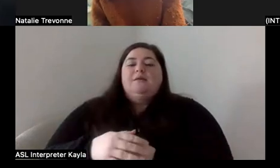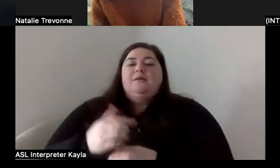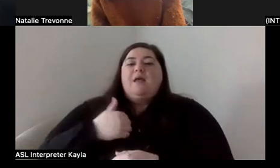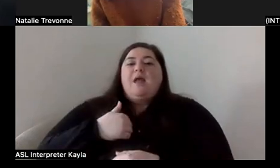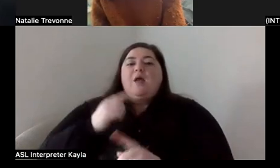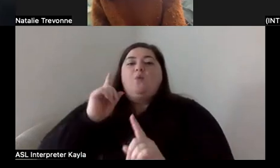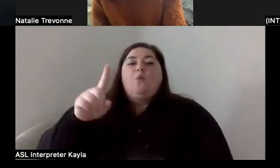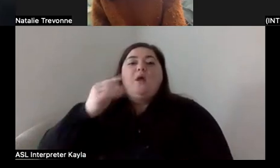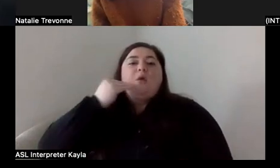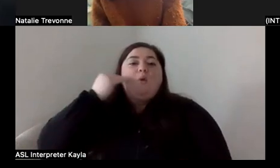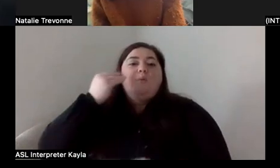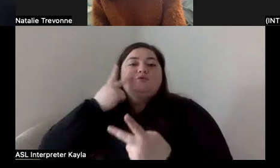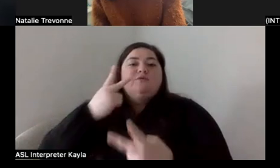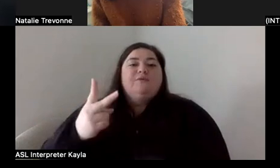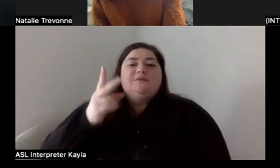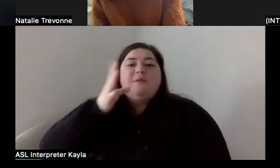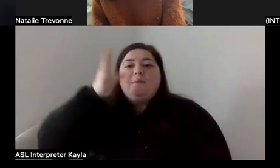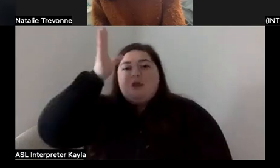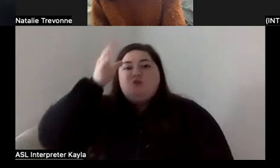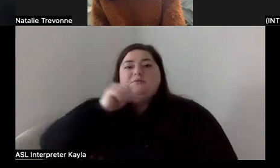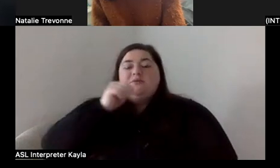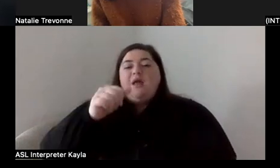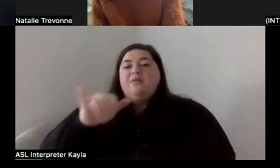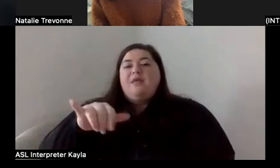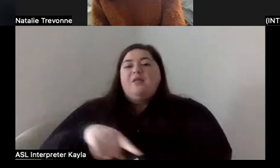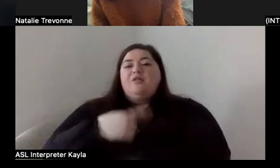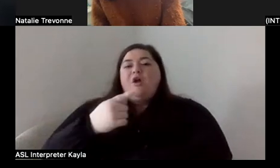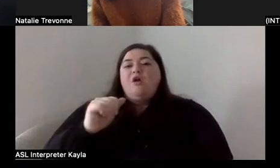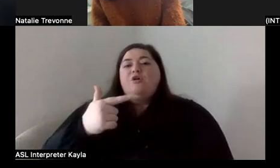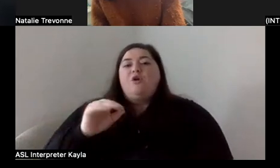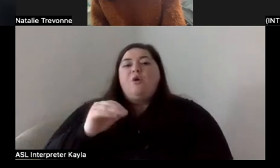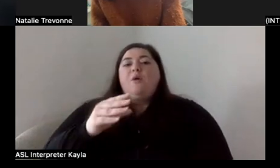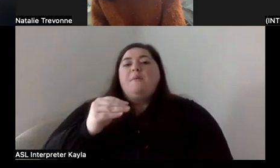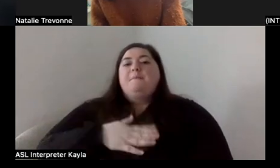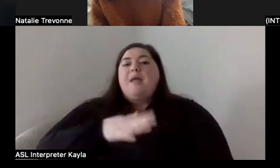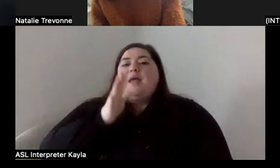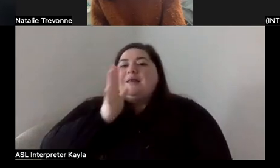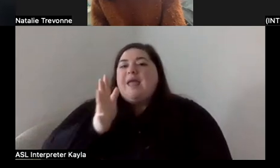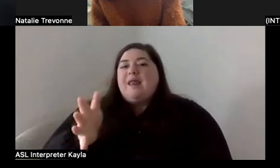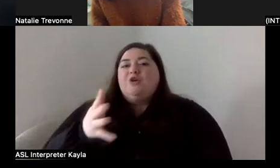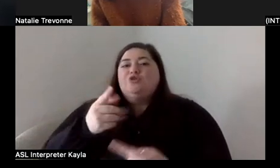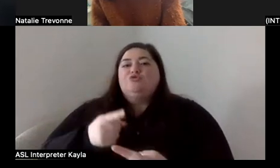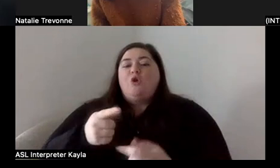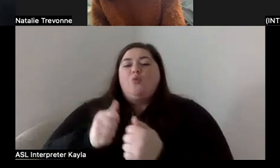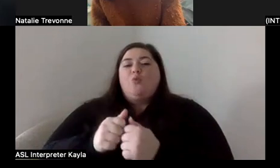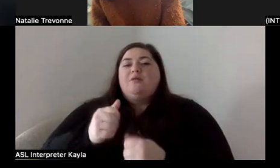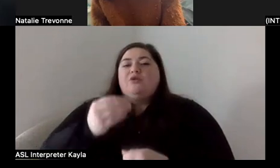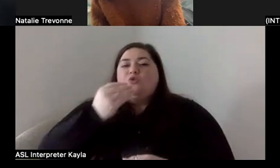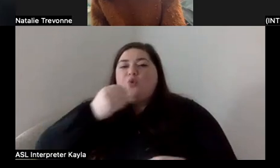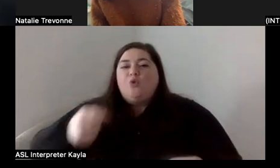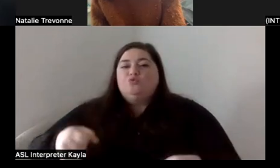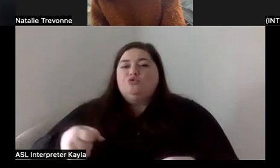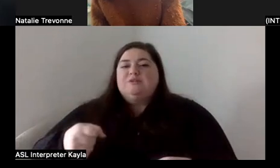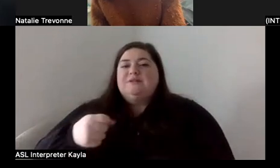home to visit my parents not too long ago and my Nana was struggling with groceries and I was like, hey, can I help you? And she's like, well, you can't help me.